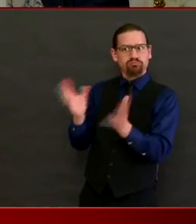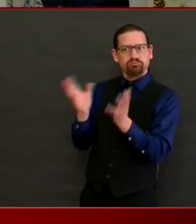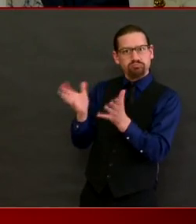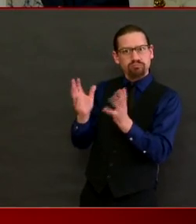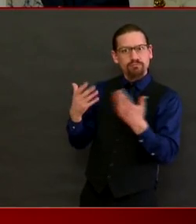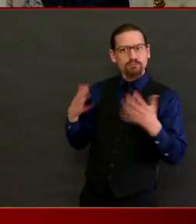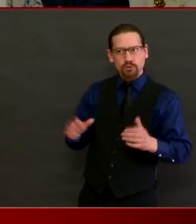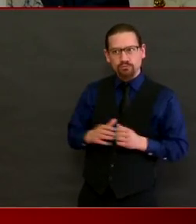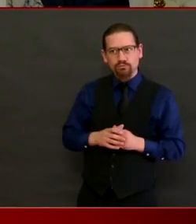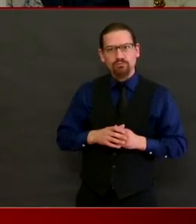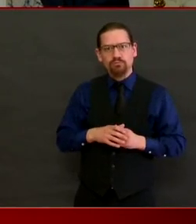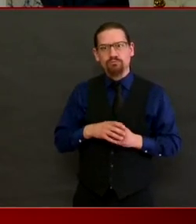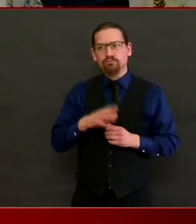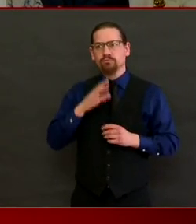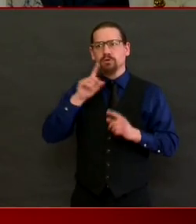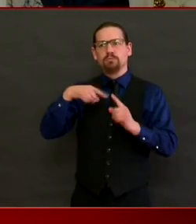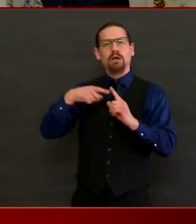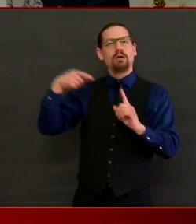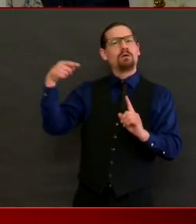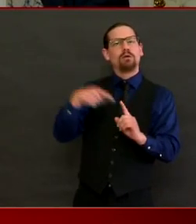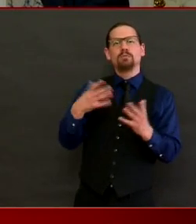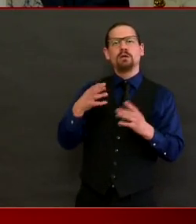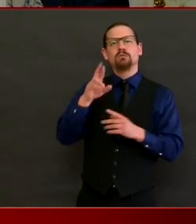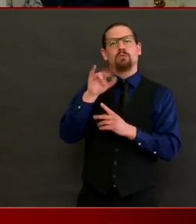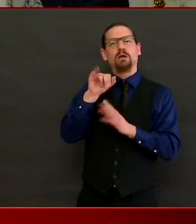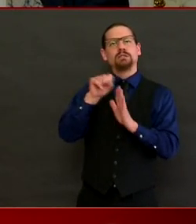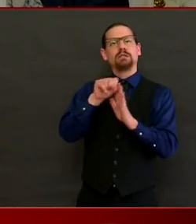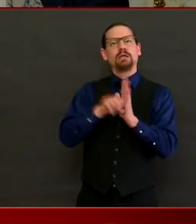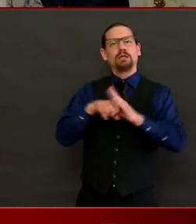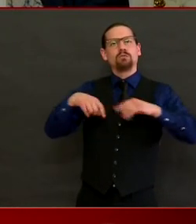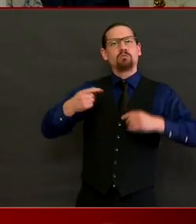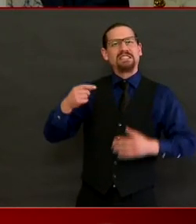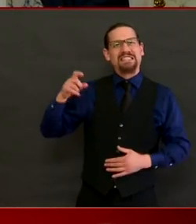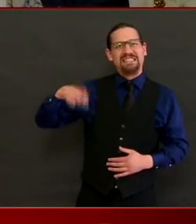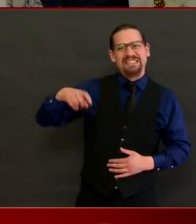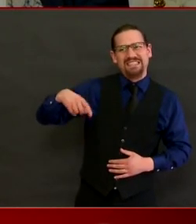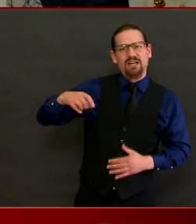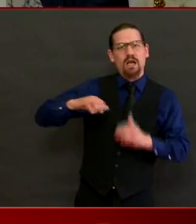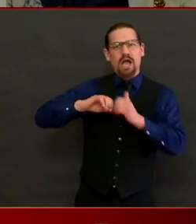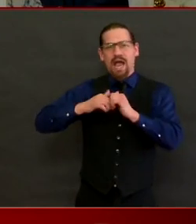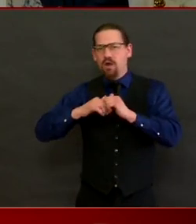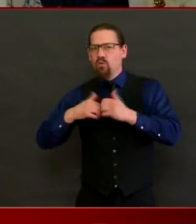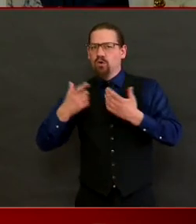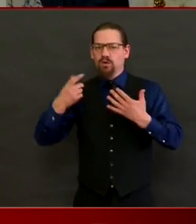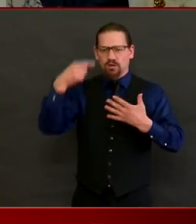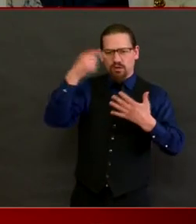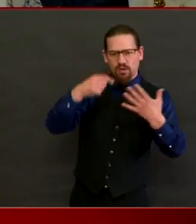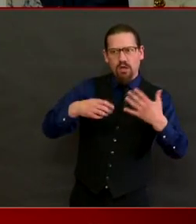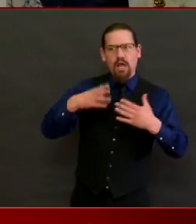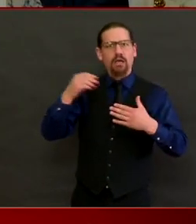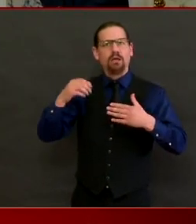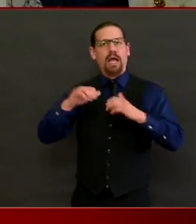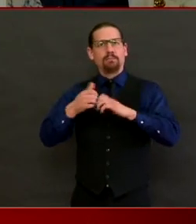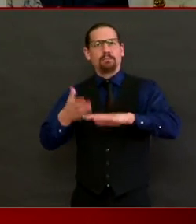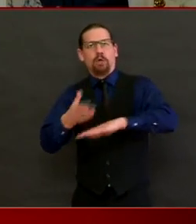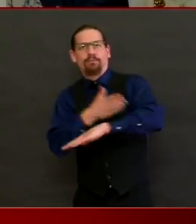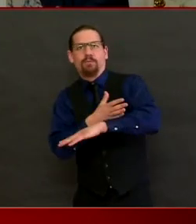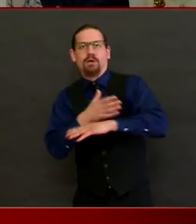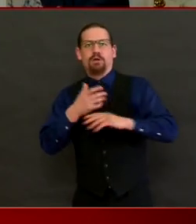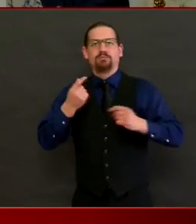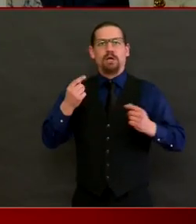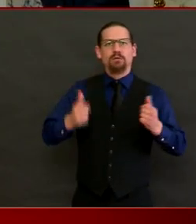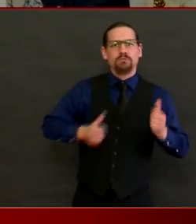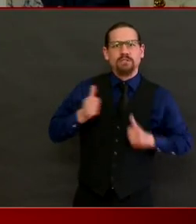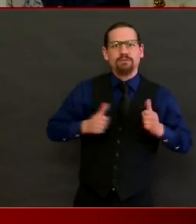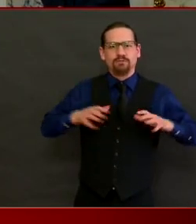are, what we can do to be most aggressive and to continue to keep us in the forefront of our